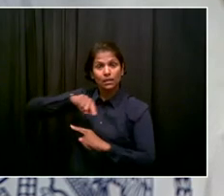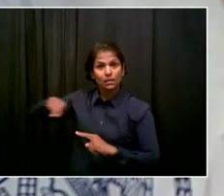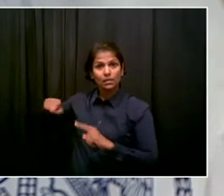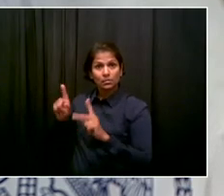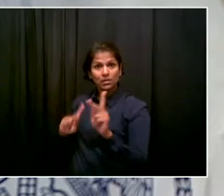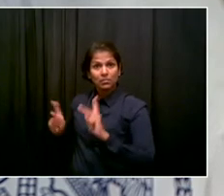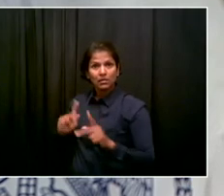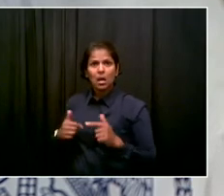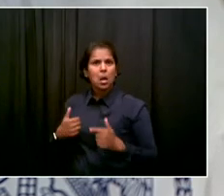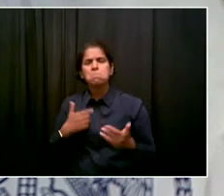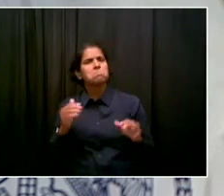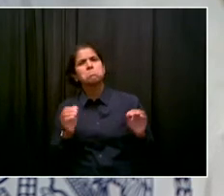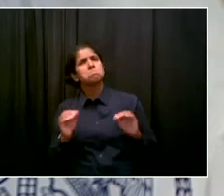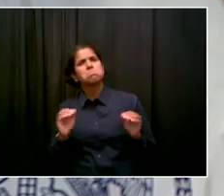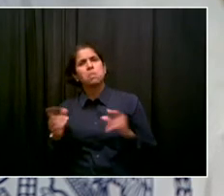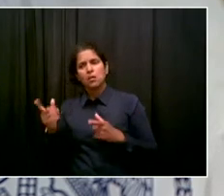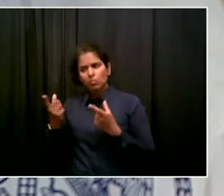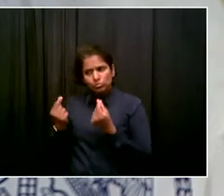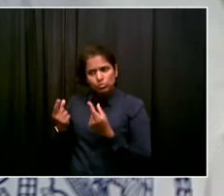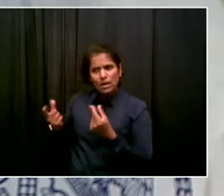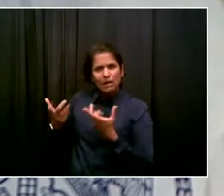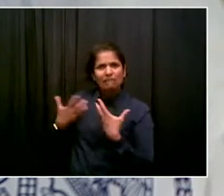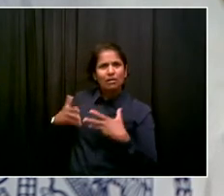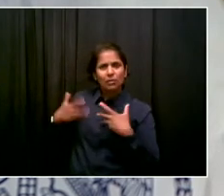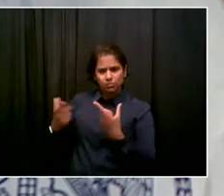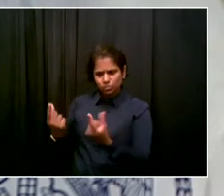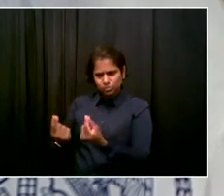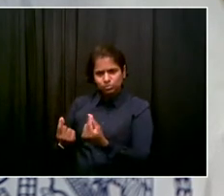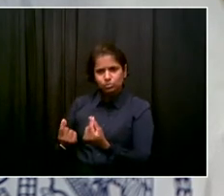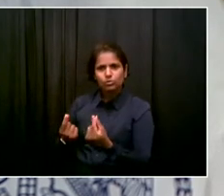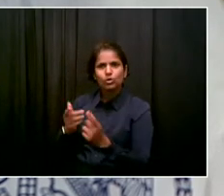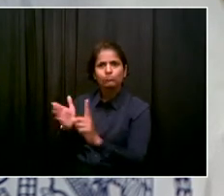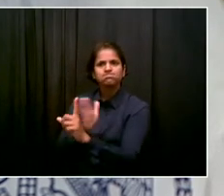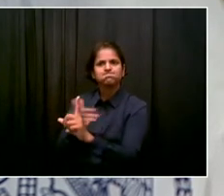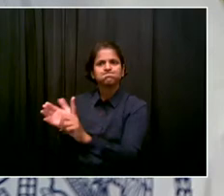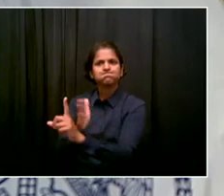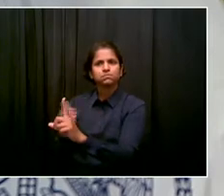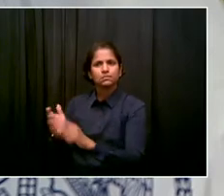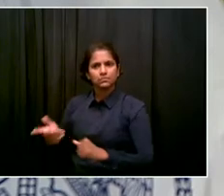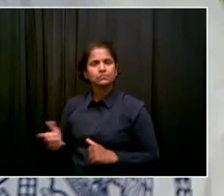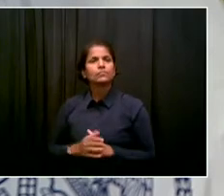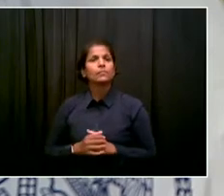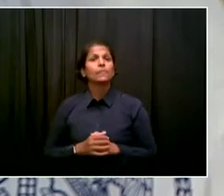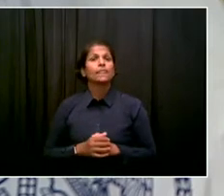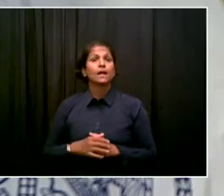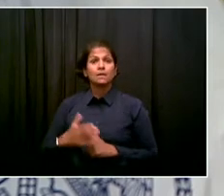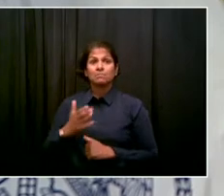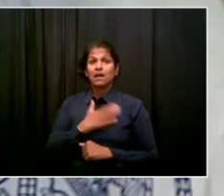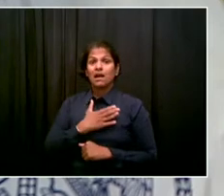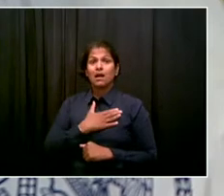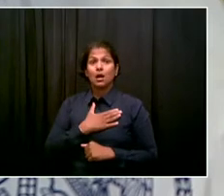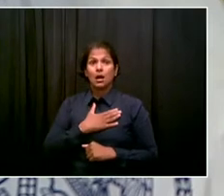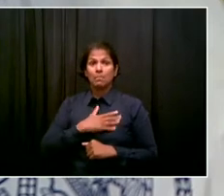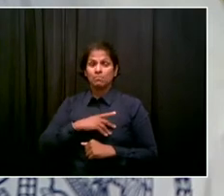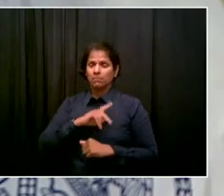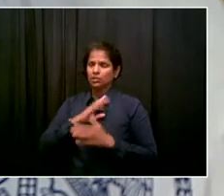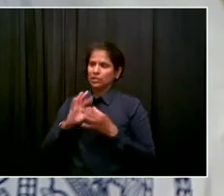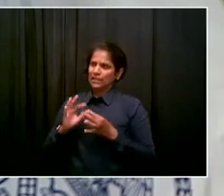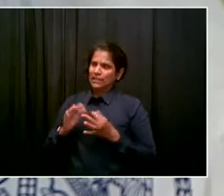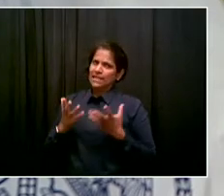taking it to try to really close that gap? Thank you. I'll offer my personal message. I want Dr. Choksi to offer his as well. So